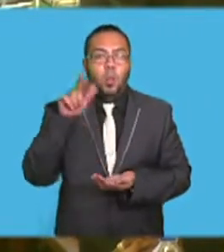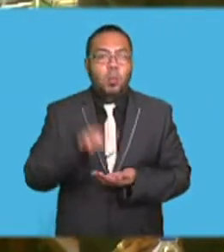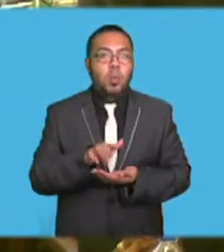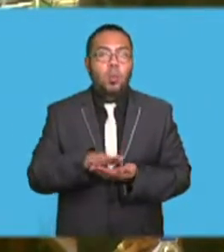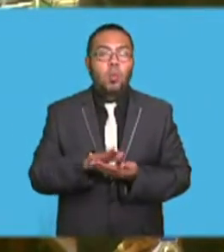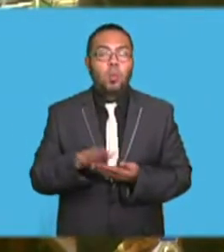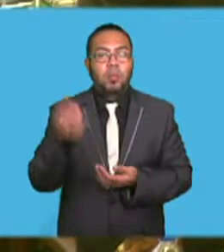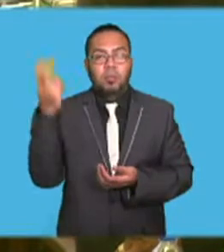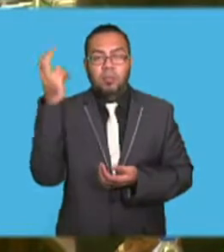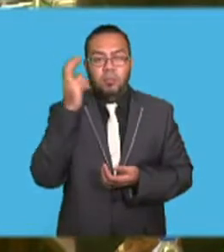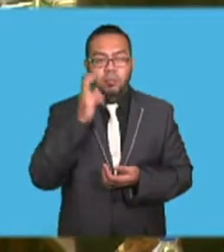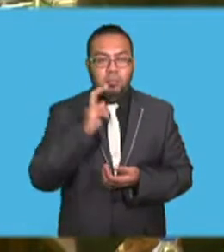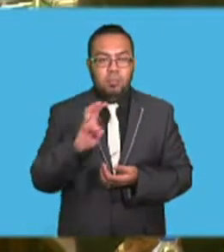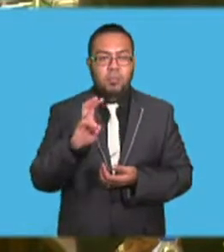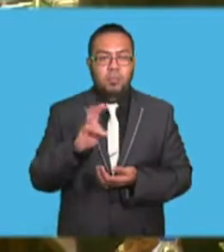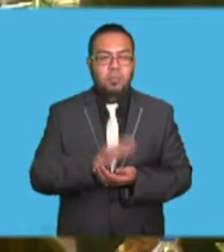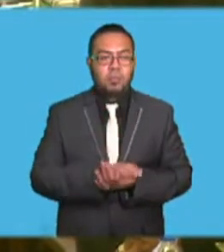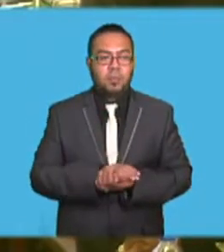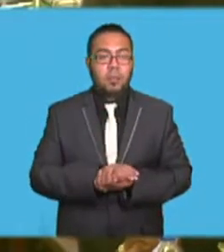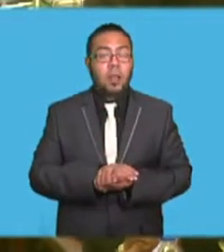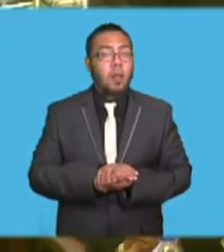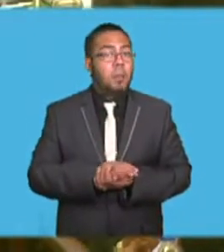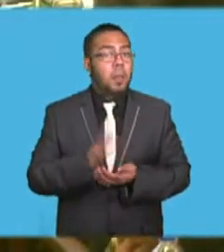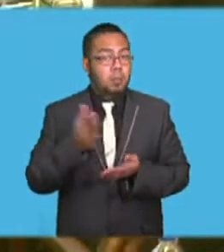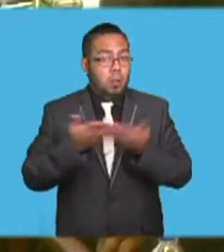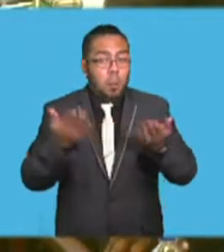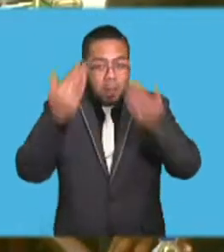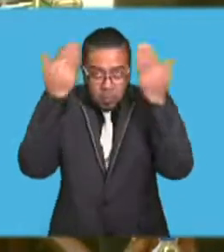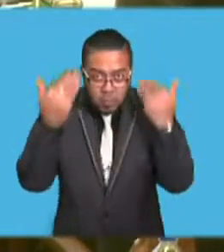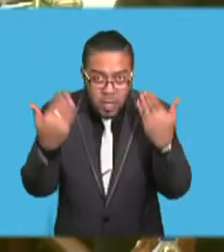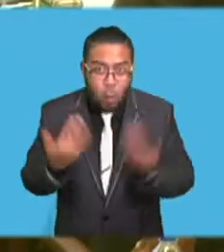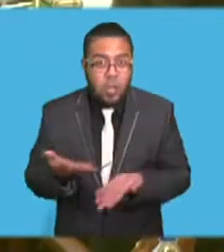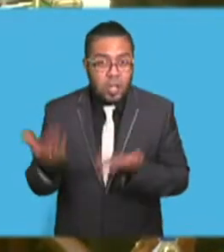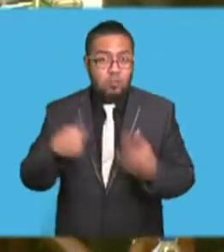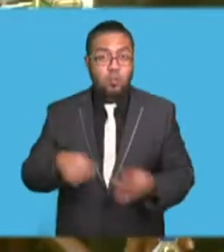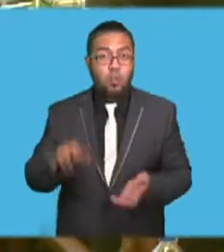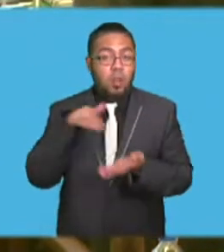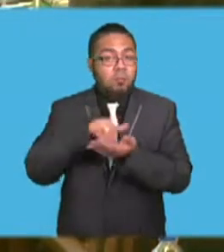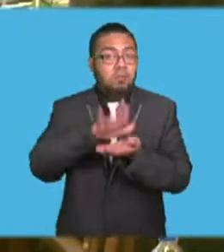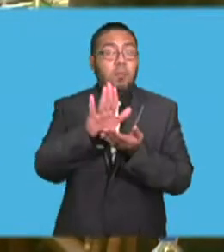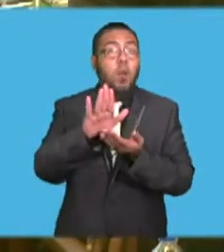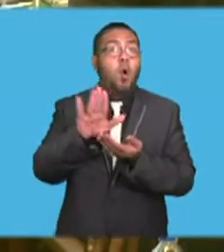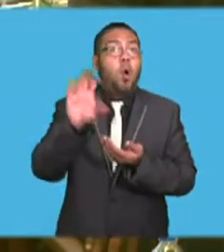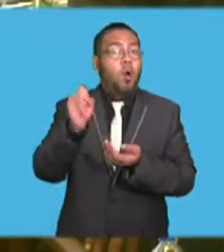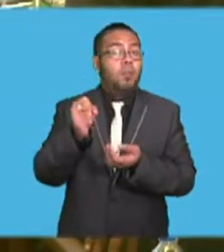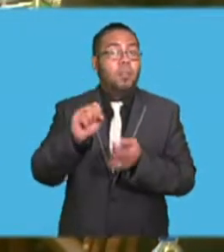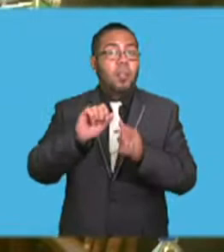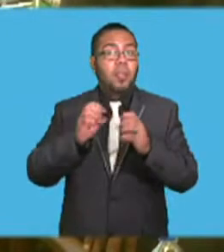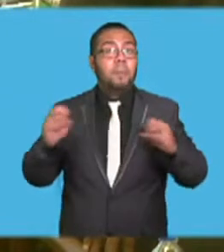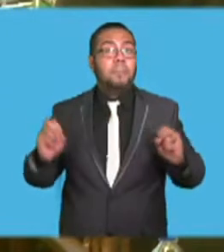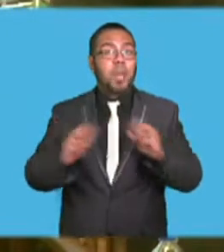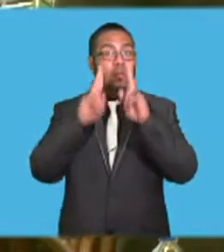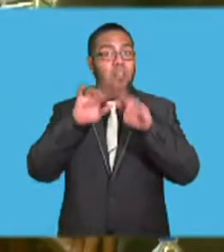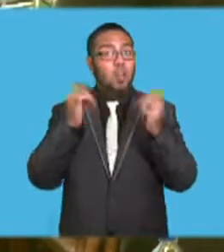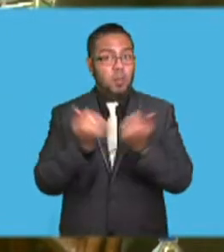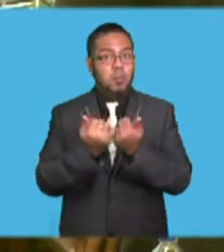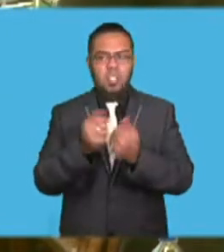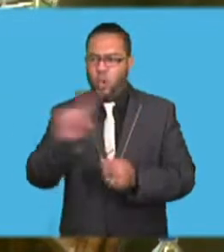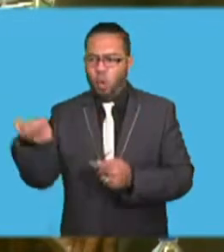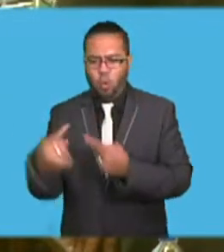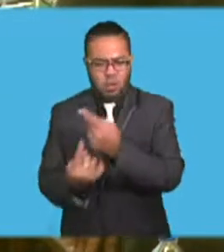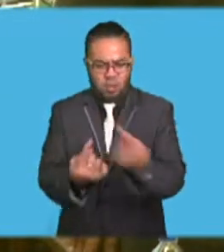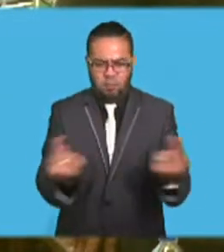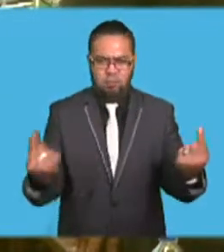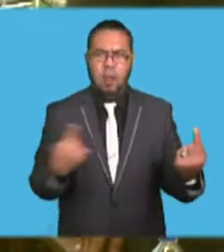Likewise, Madam Speaker, when it comes to the implementation of the Paris Agreement, it's not only the parties that are going to implement the Paris Agreement.